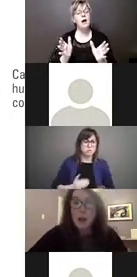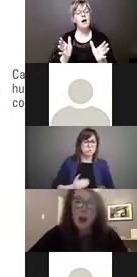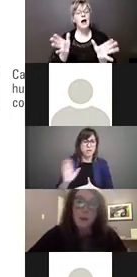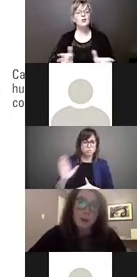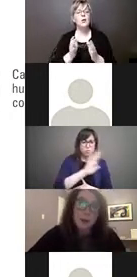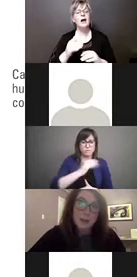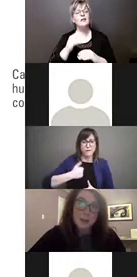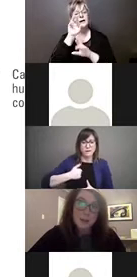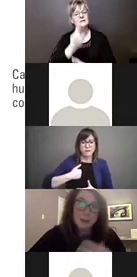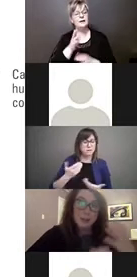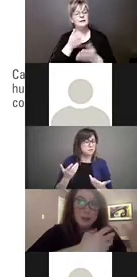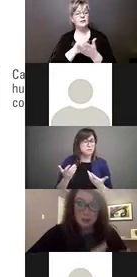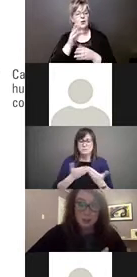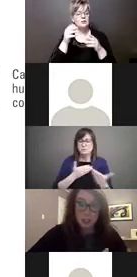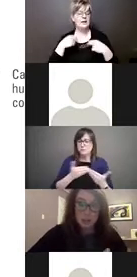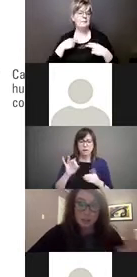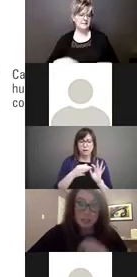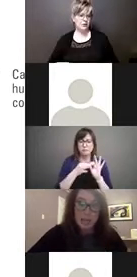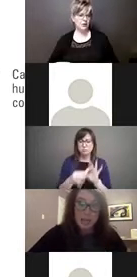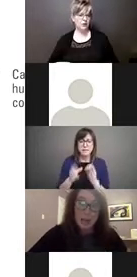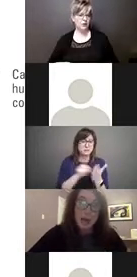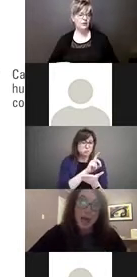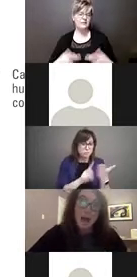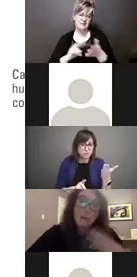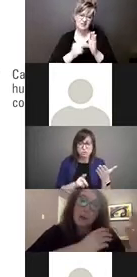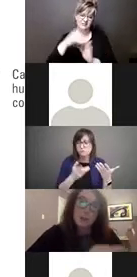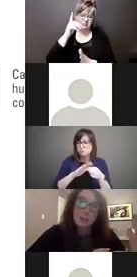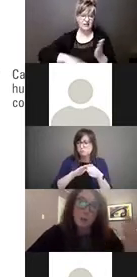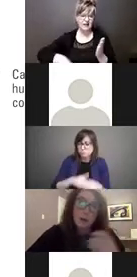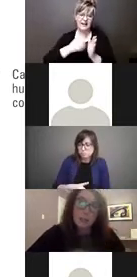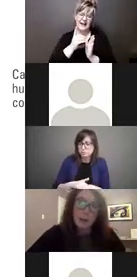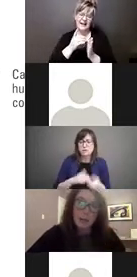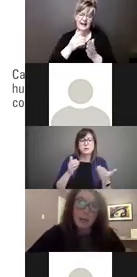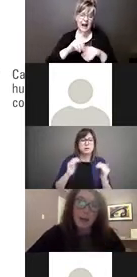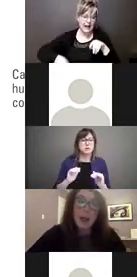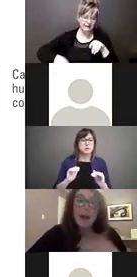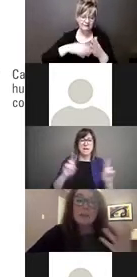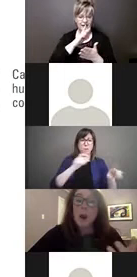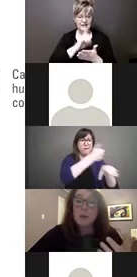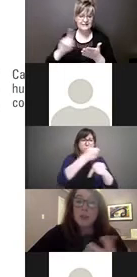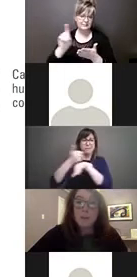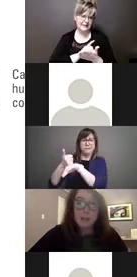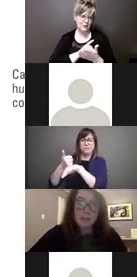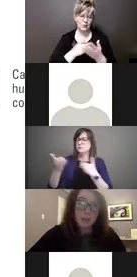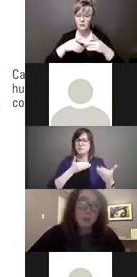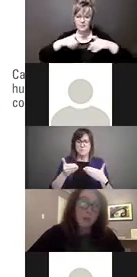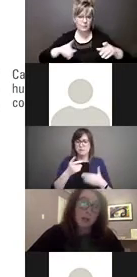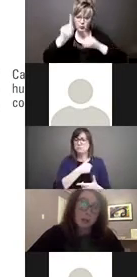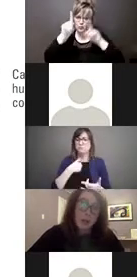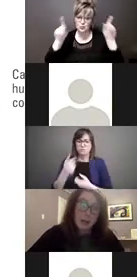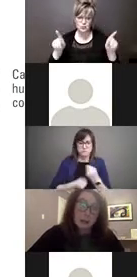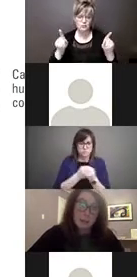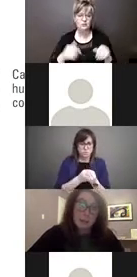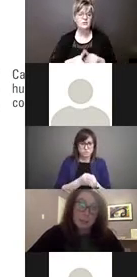of whether that is related to discrimination per se, and regardless of where it's happening. As part of that mandate, we